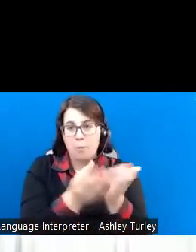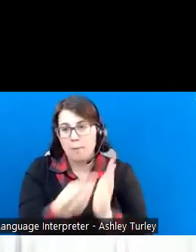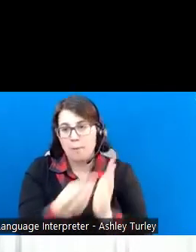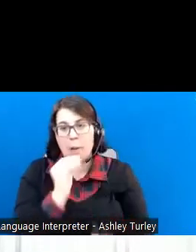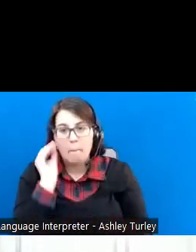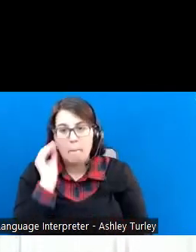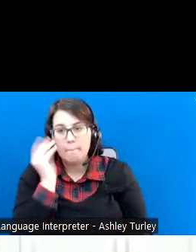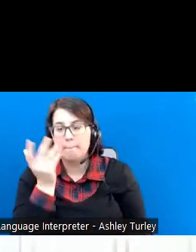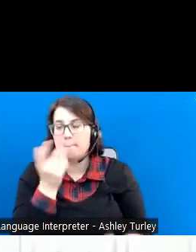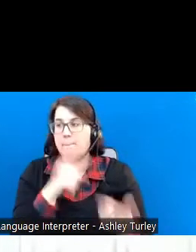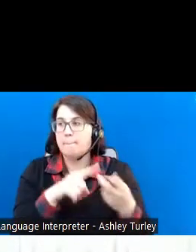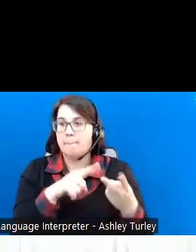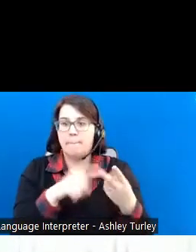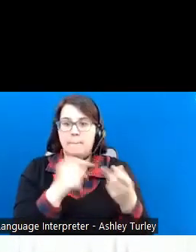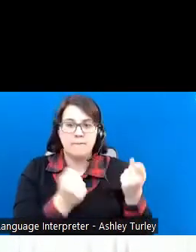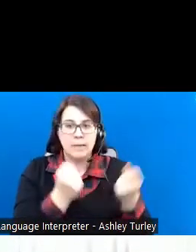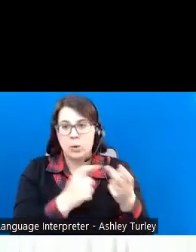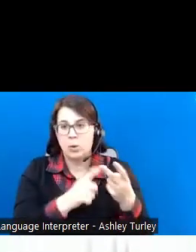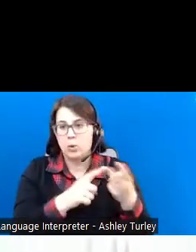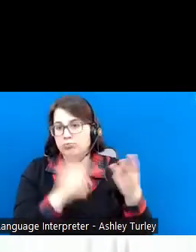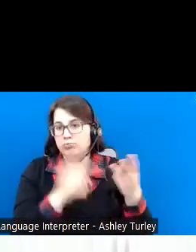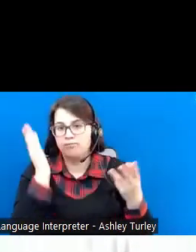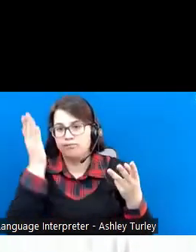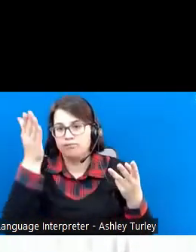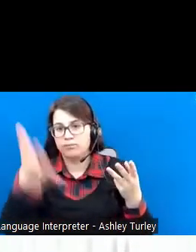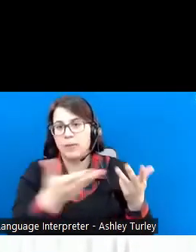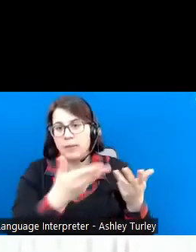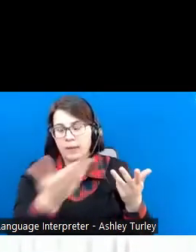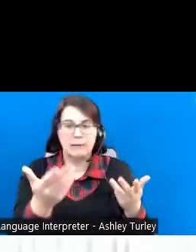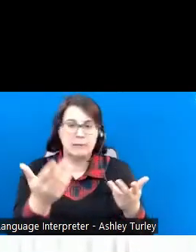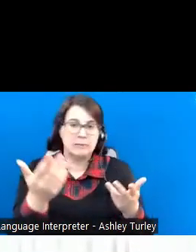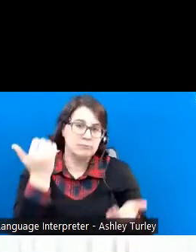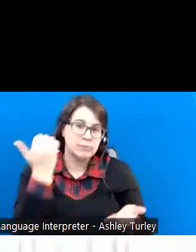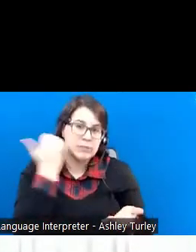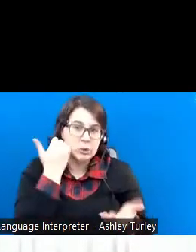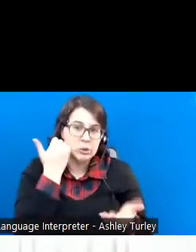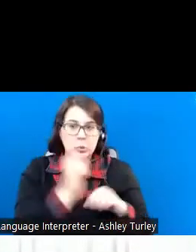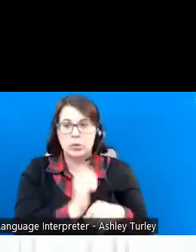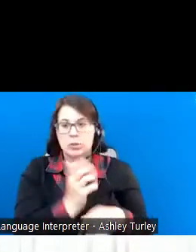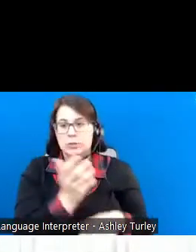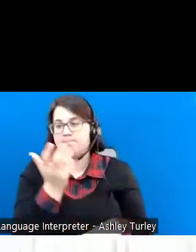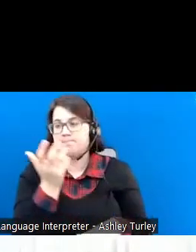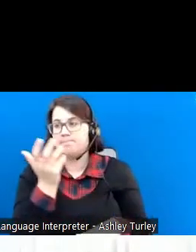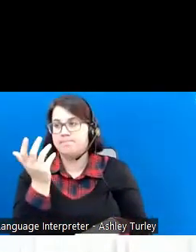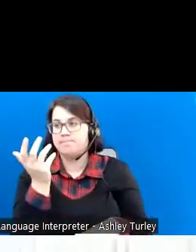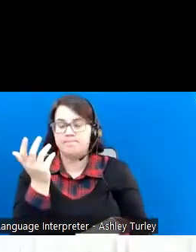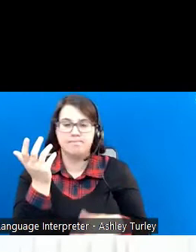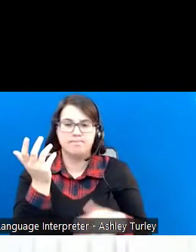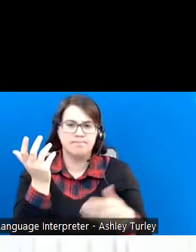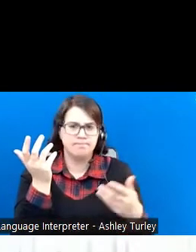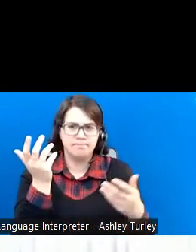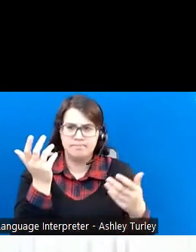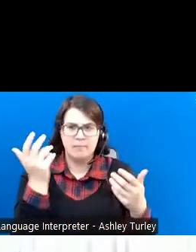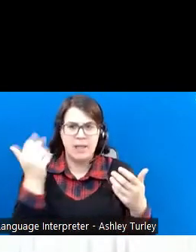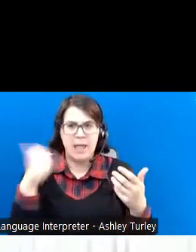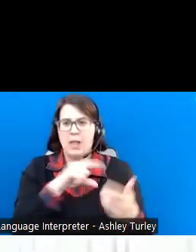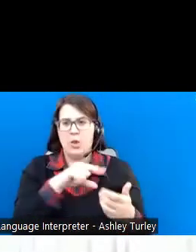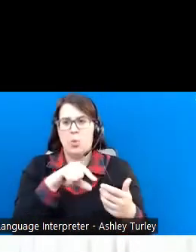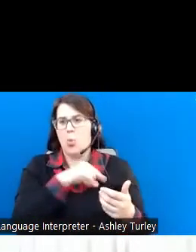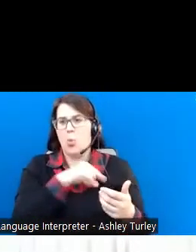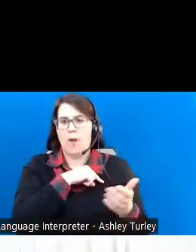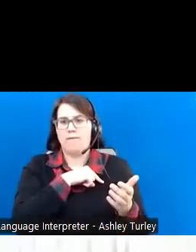things that they may need for the future, dental work, any qualified disability